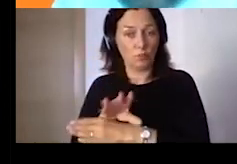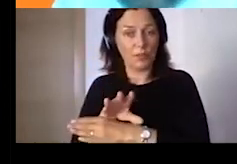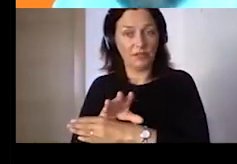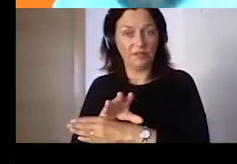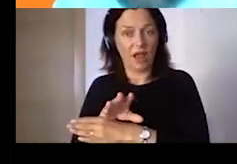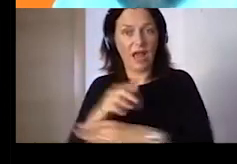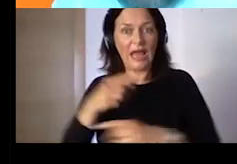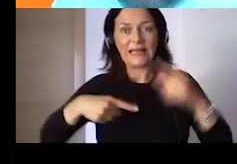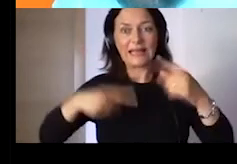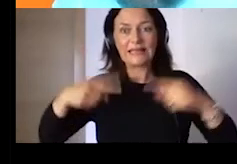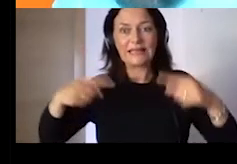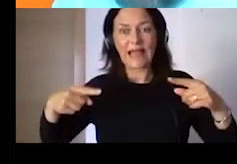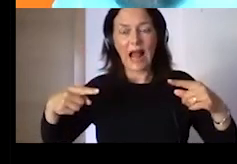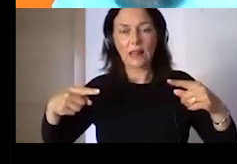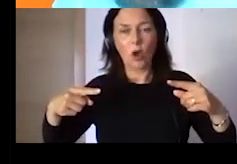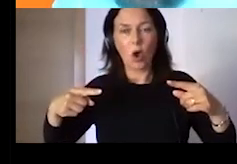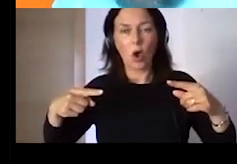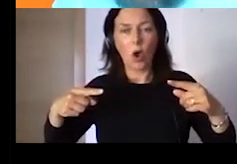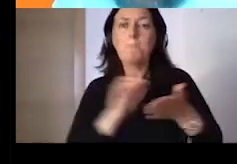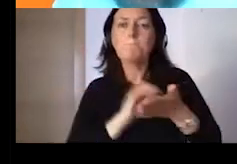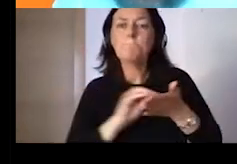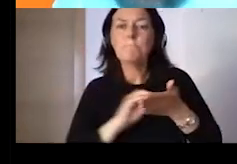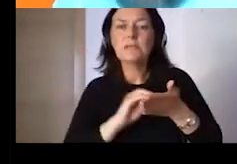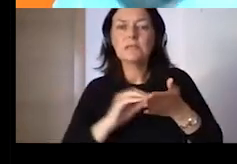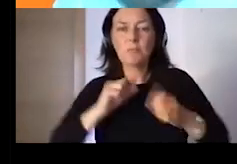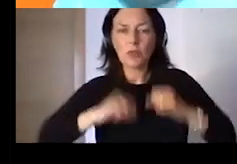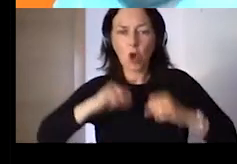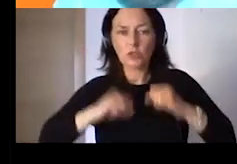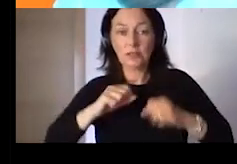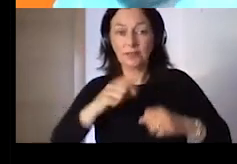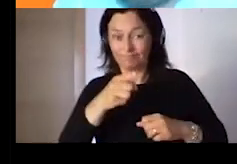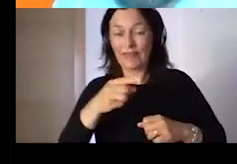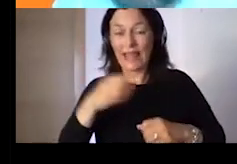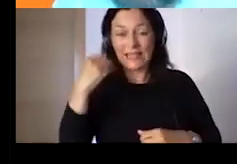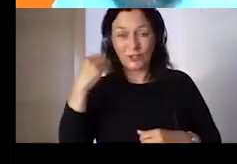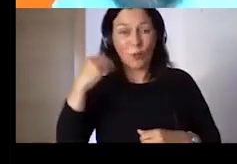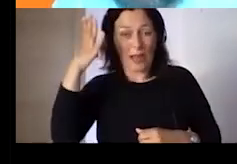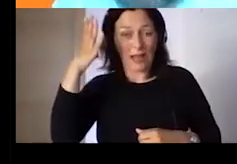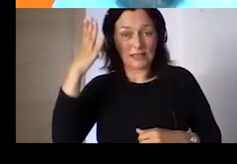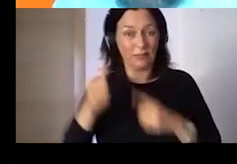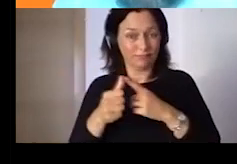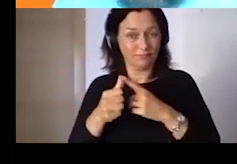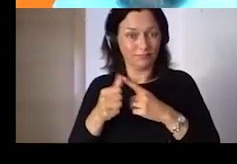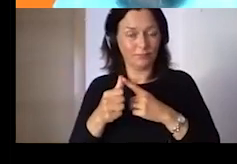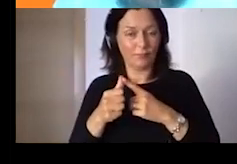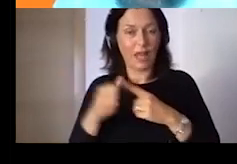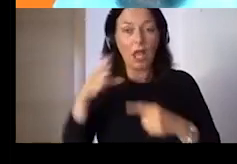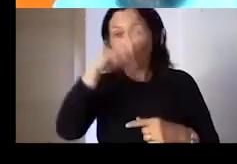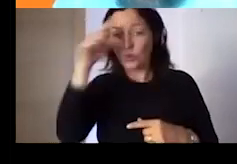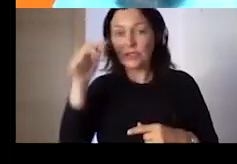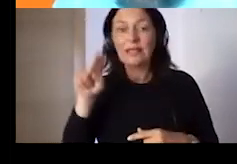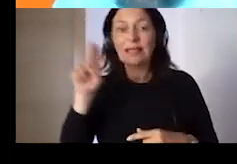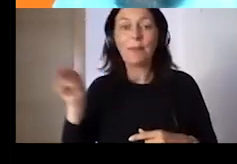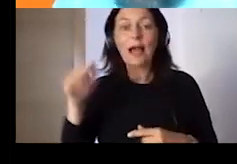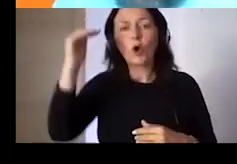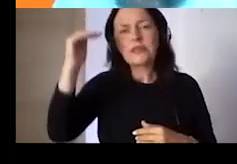Of course, low-skilled people, generally speaking, are also those who have less digital